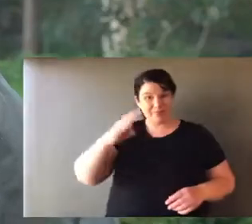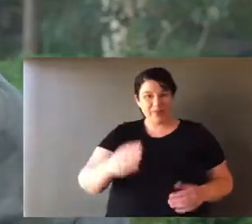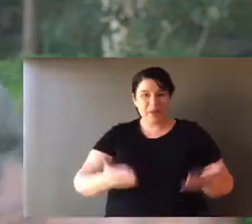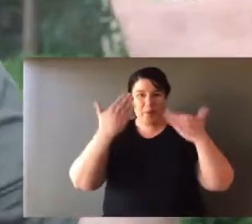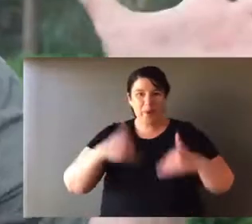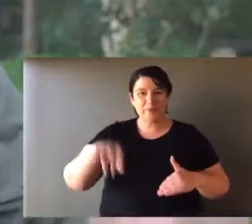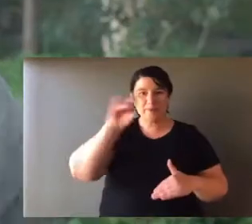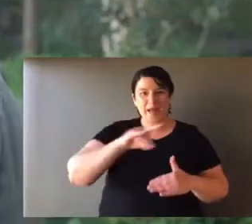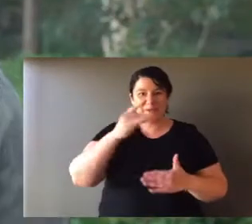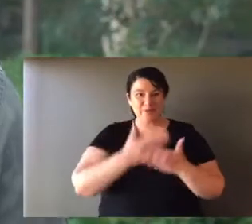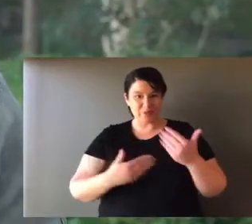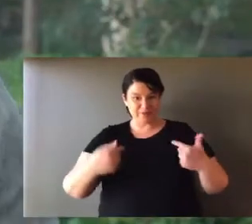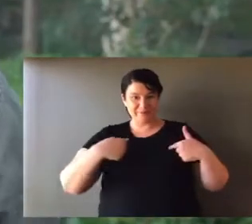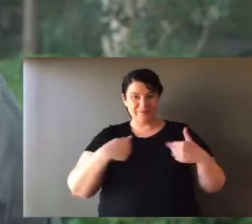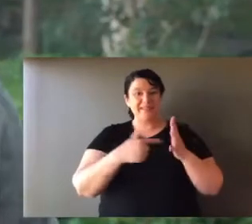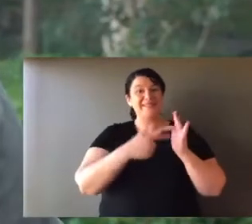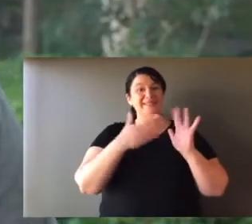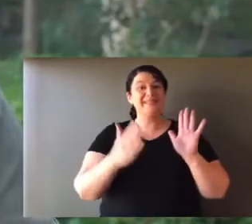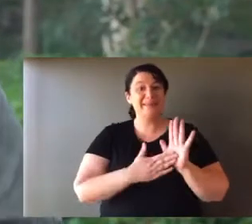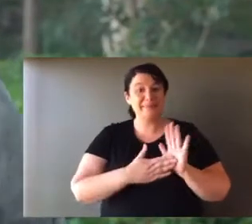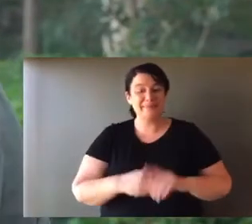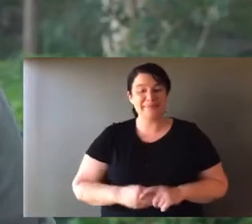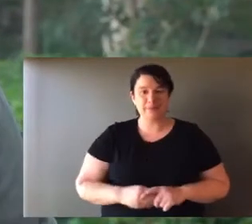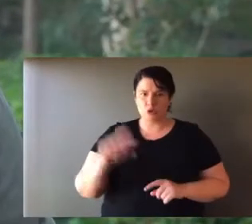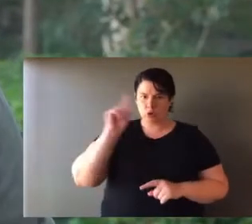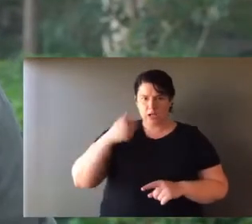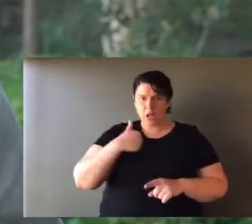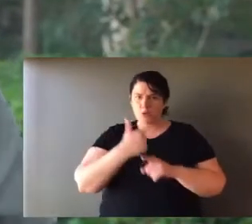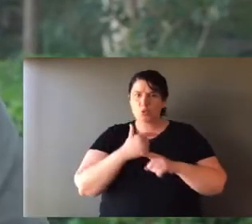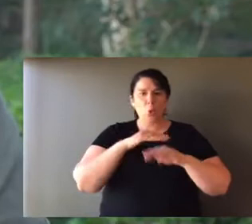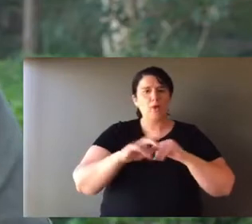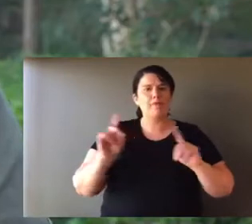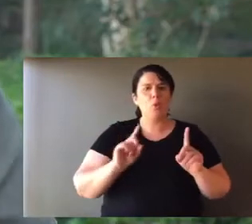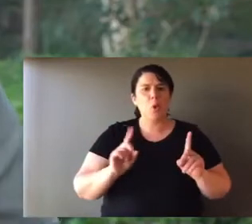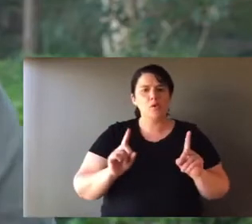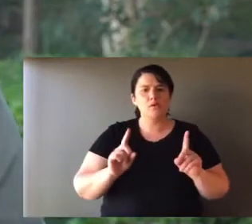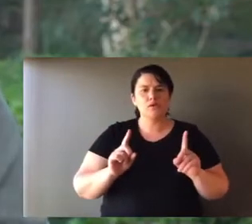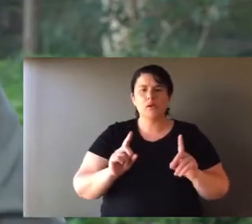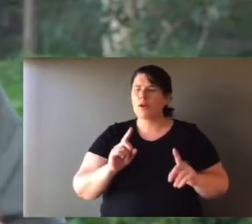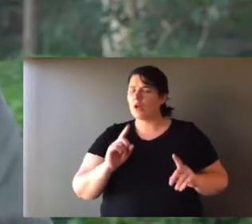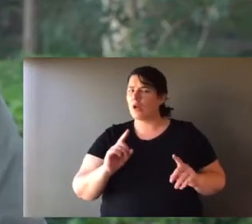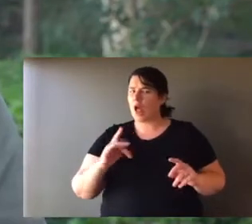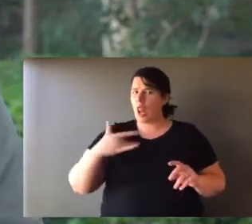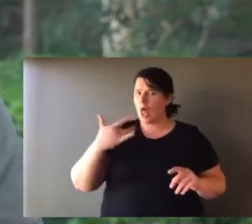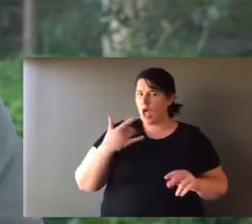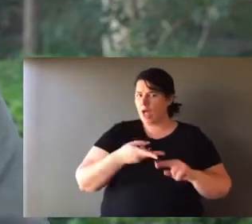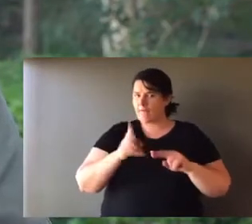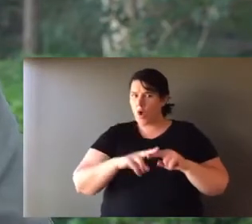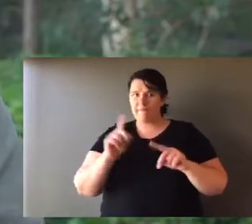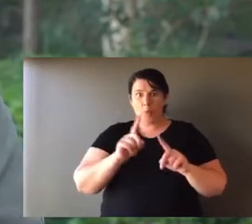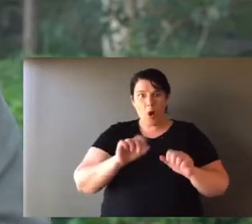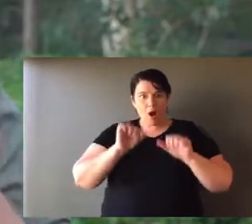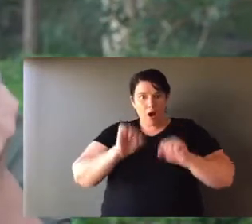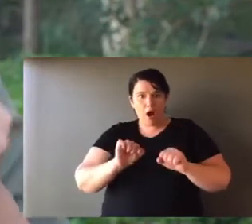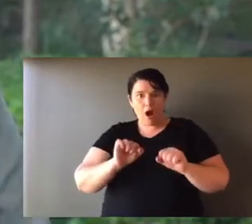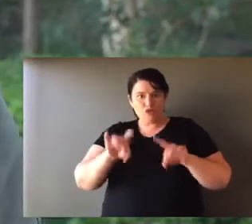G'day, welcome to Animal Tales with Tim Faulkner. Today I'm talking about the life cycle of one of